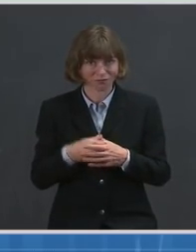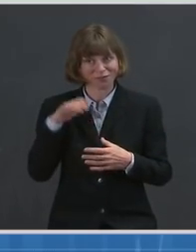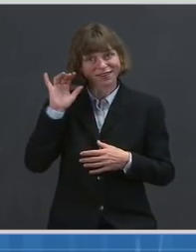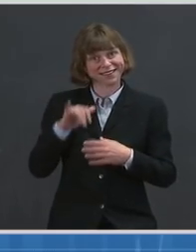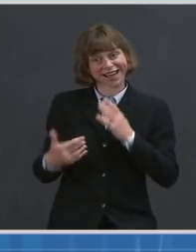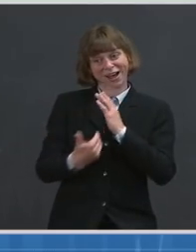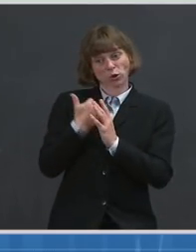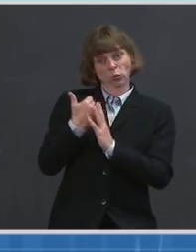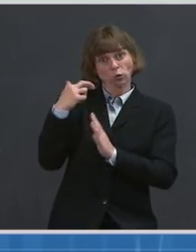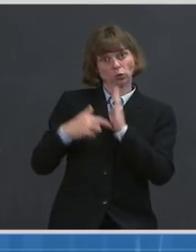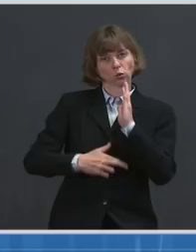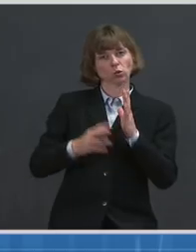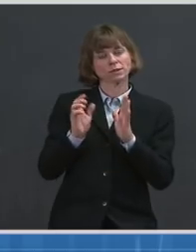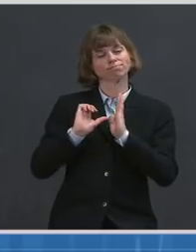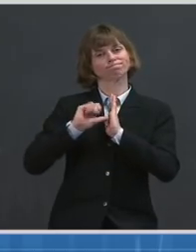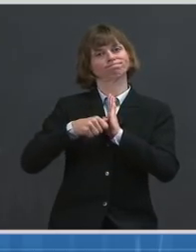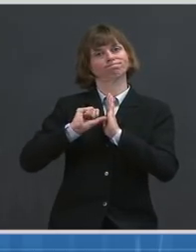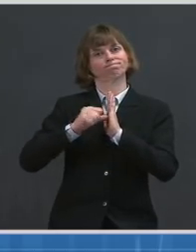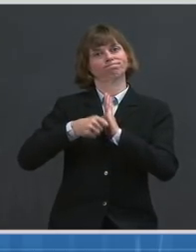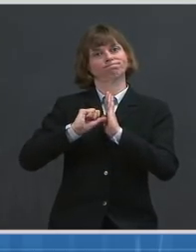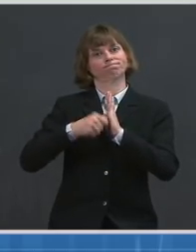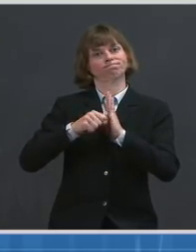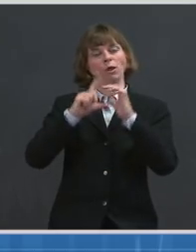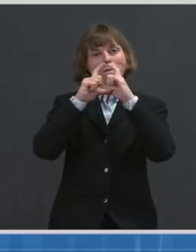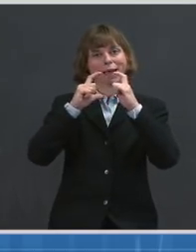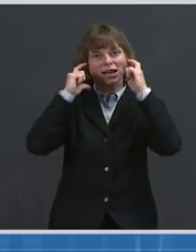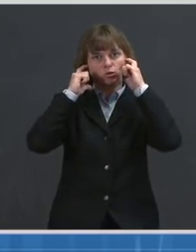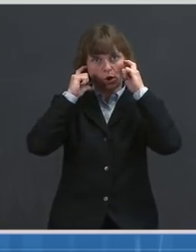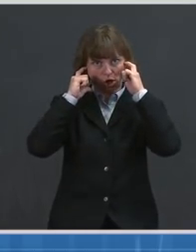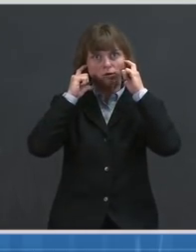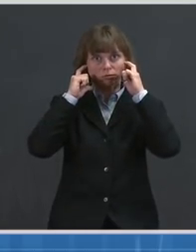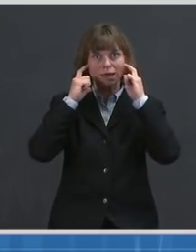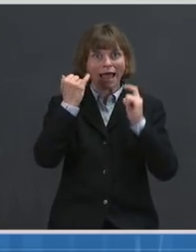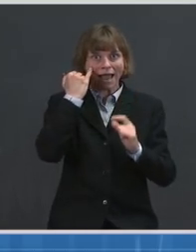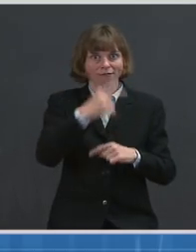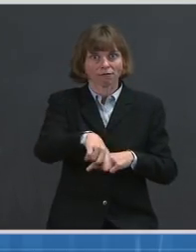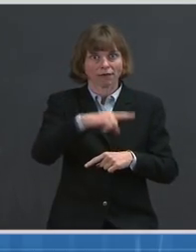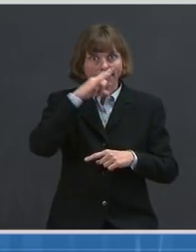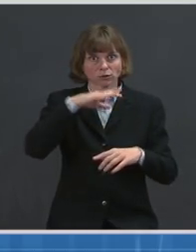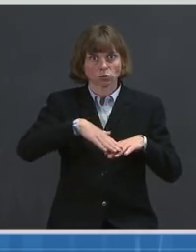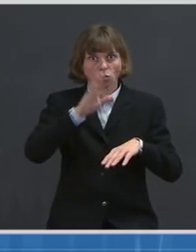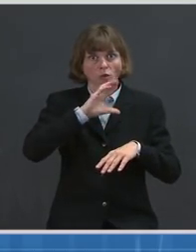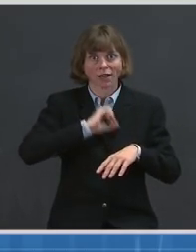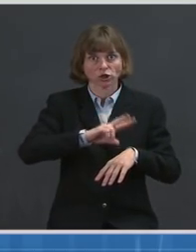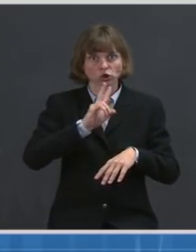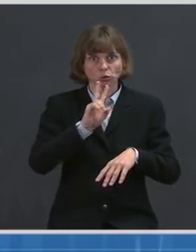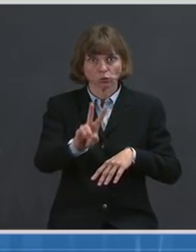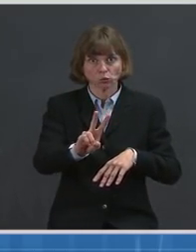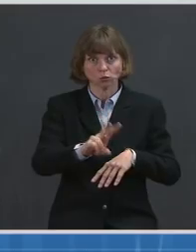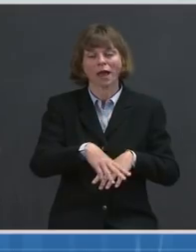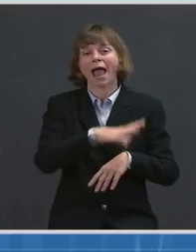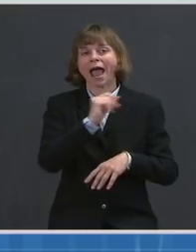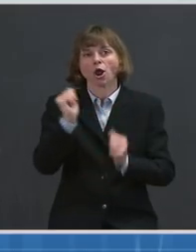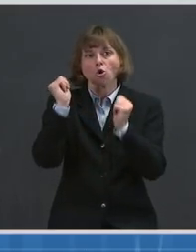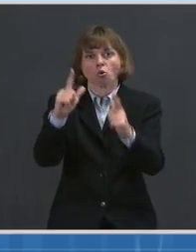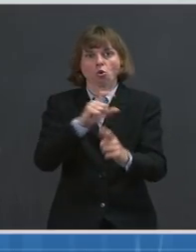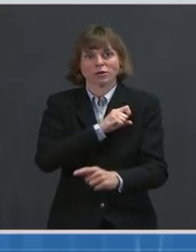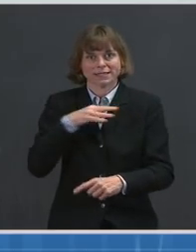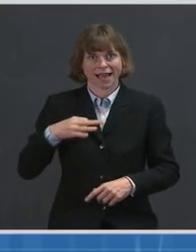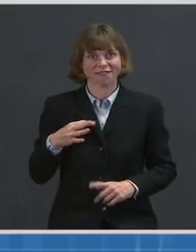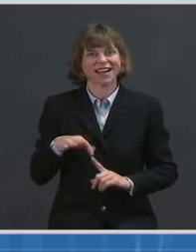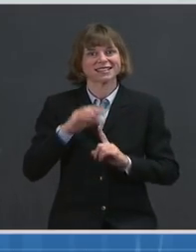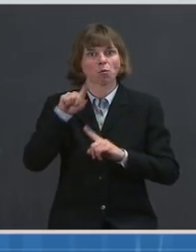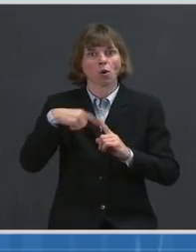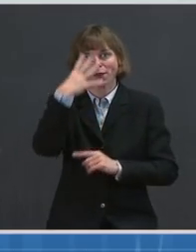of mask wearing for all children older than two years old and all staff, except when eating or sleeping. It also